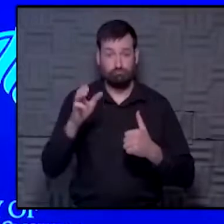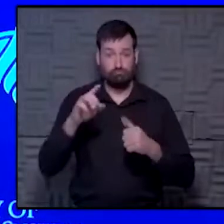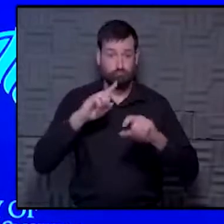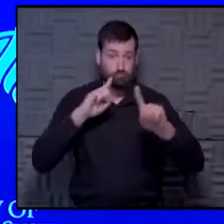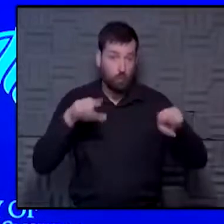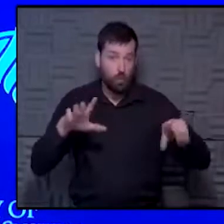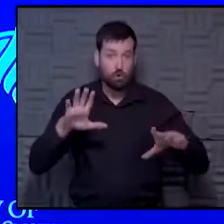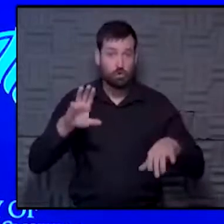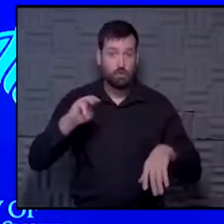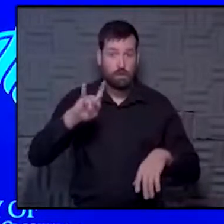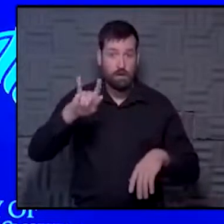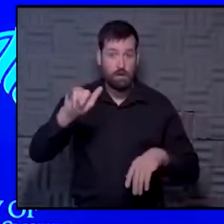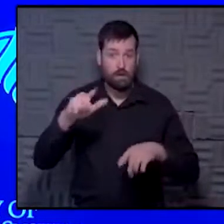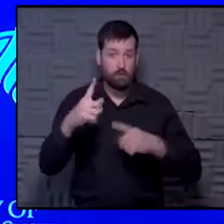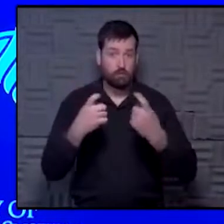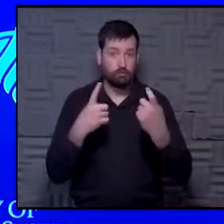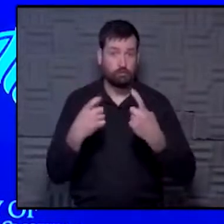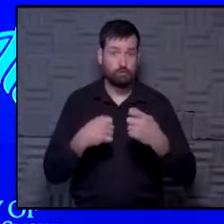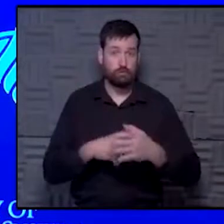questions on the line?